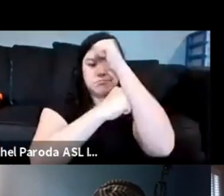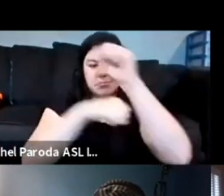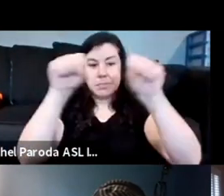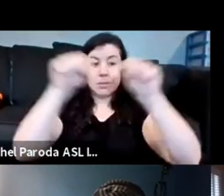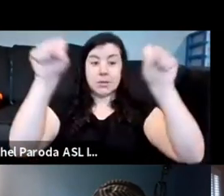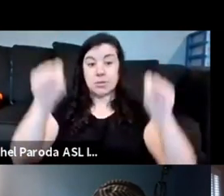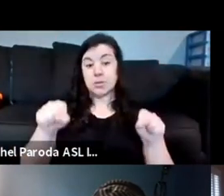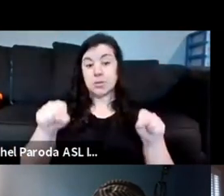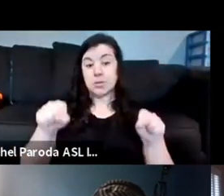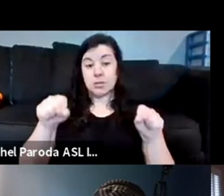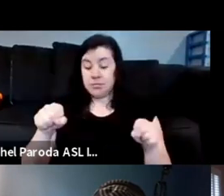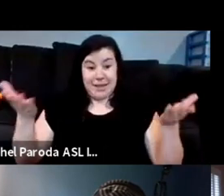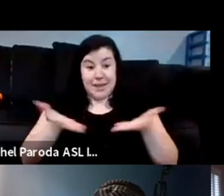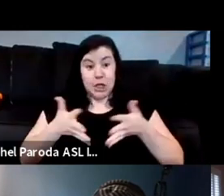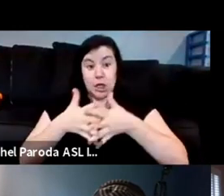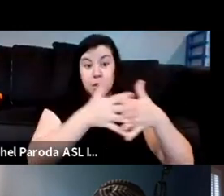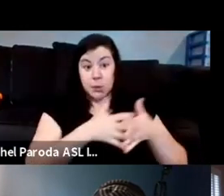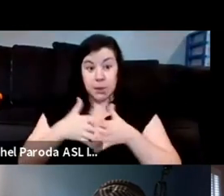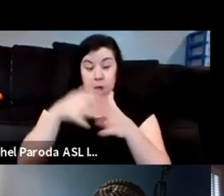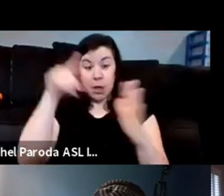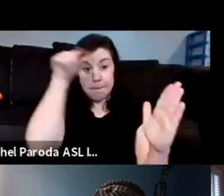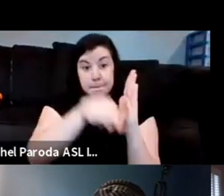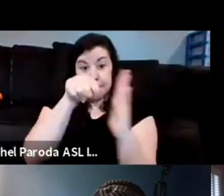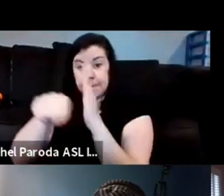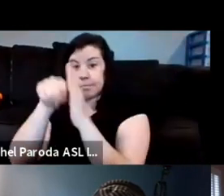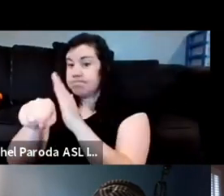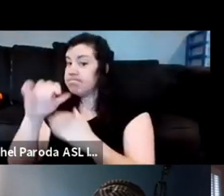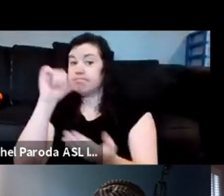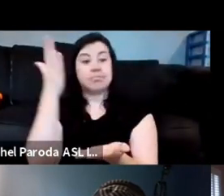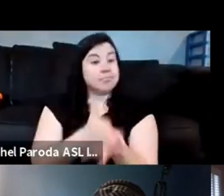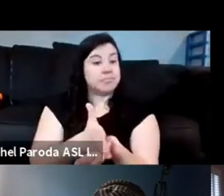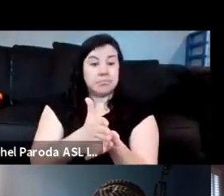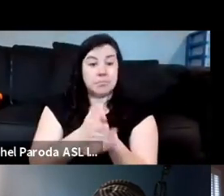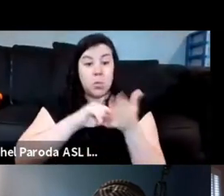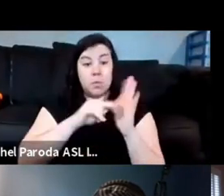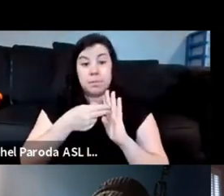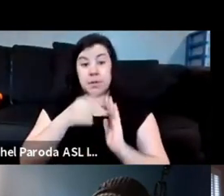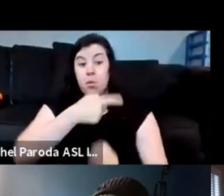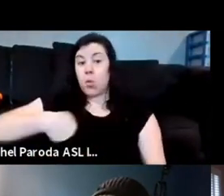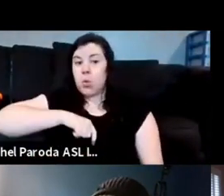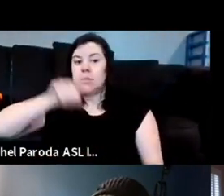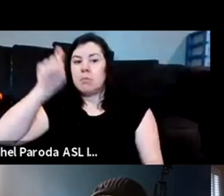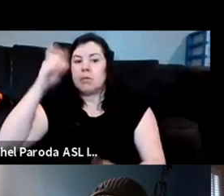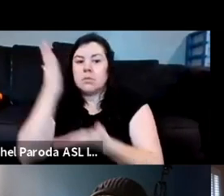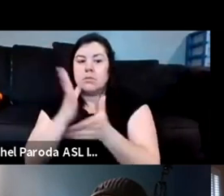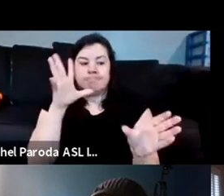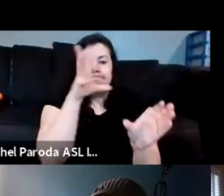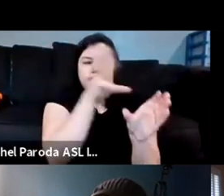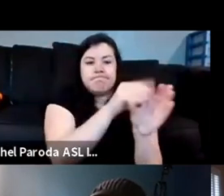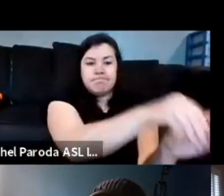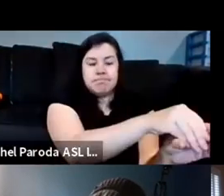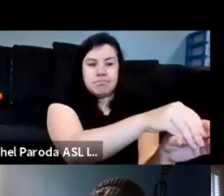the country we live in won't stop the murders um so you have to stop participating in that system we have to stop writing